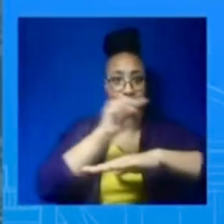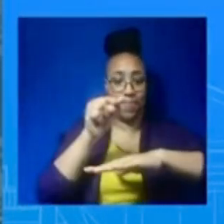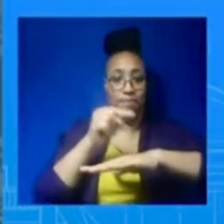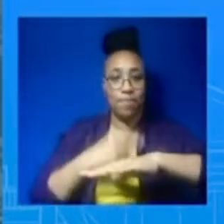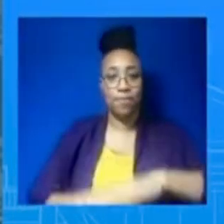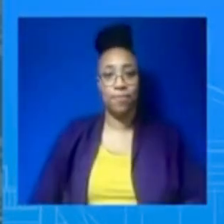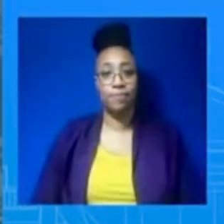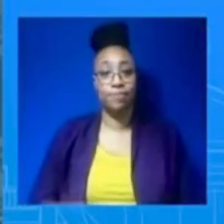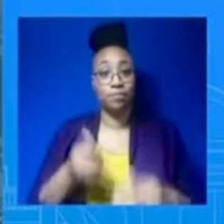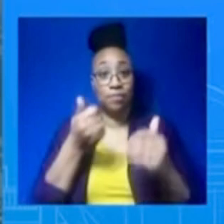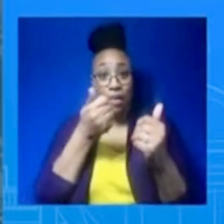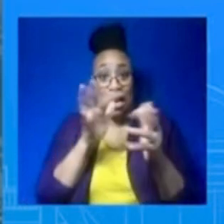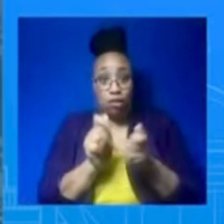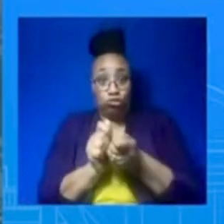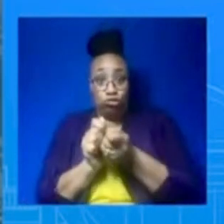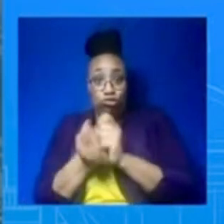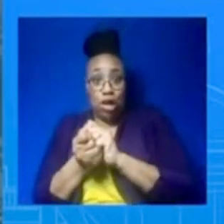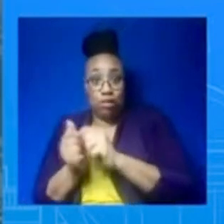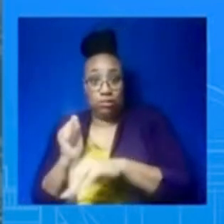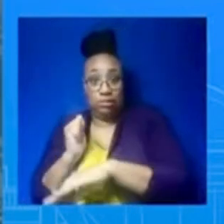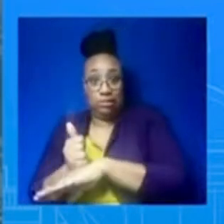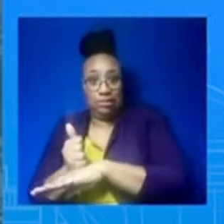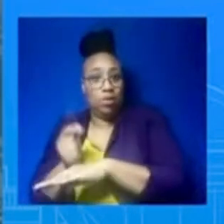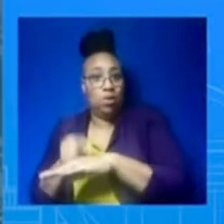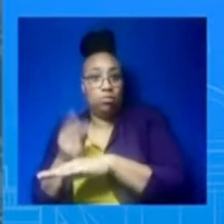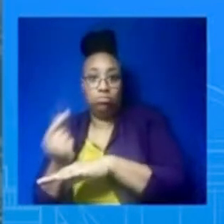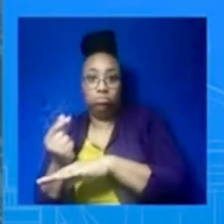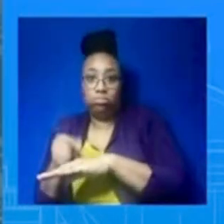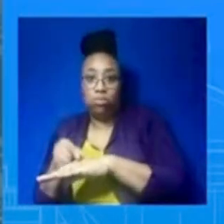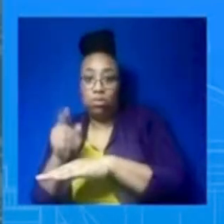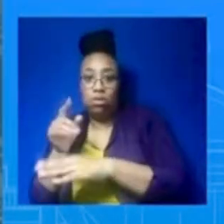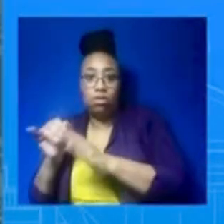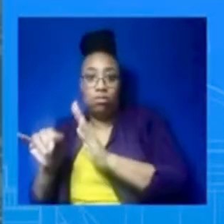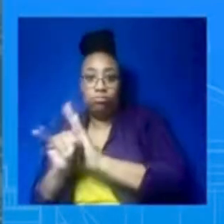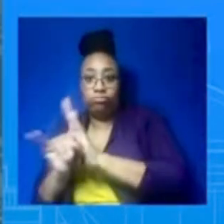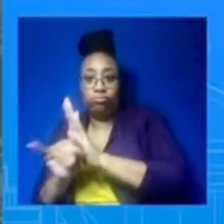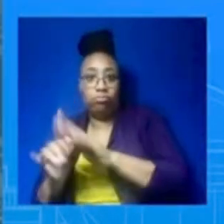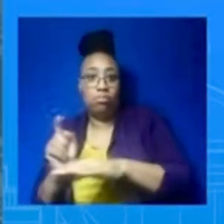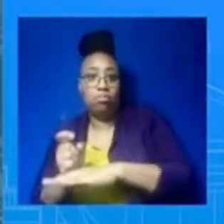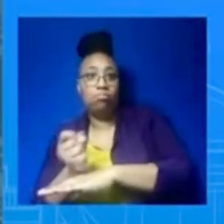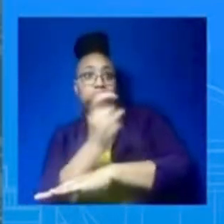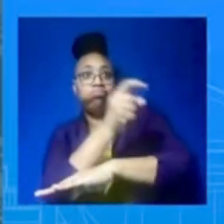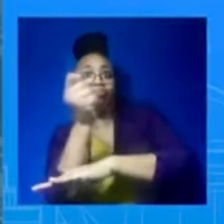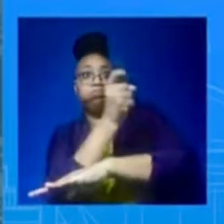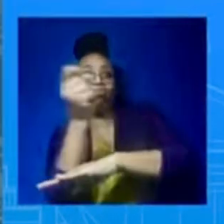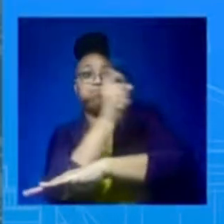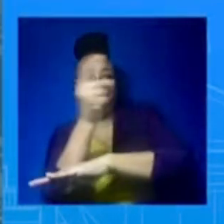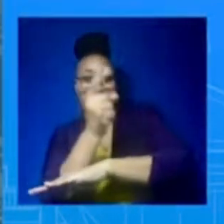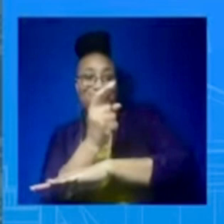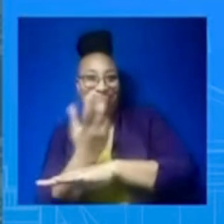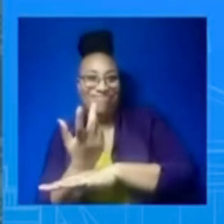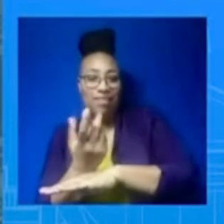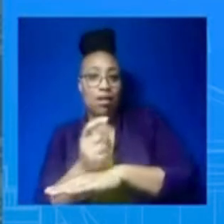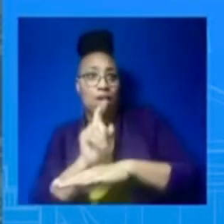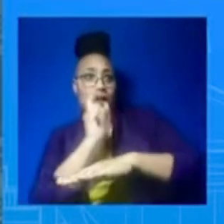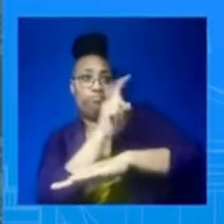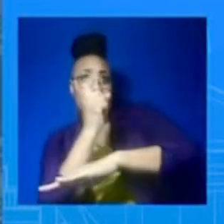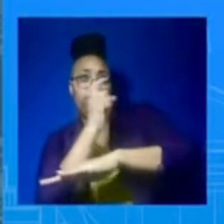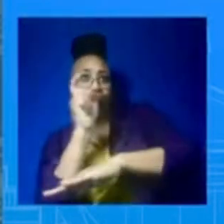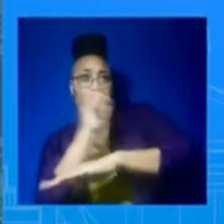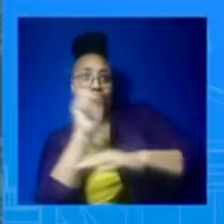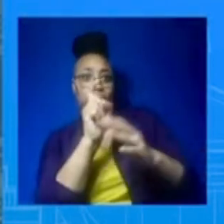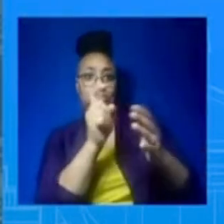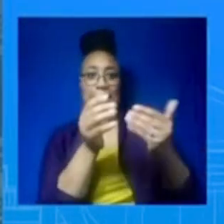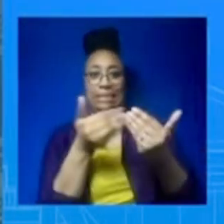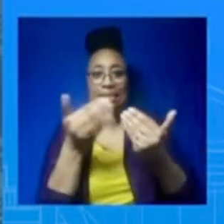just wasn't set for that. He was focused on other types of threats, more kinetic threats to our, or potential kinetic threats